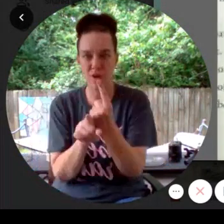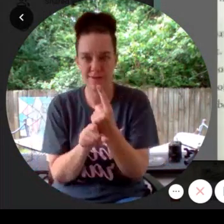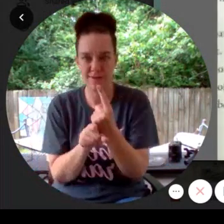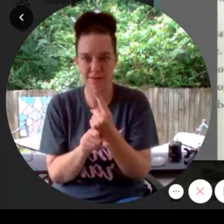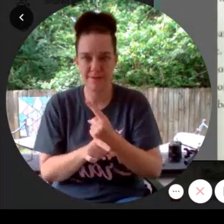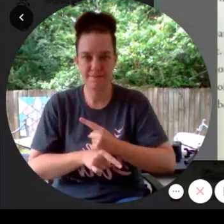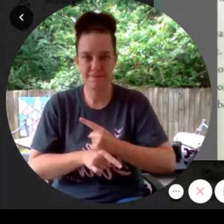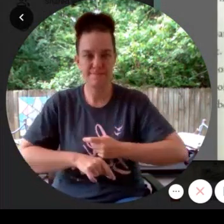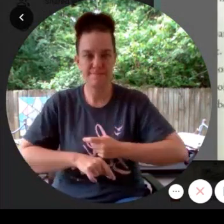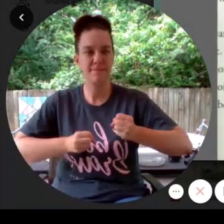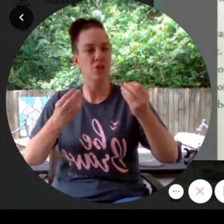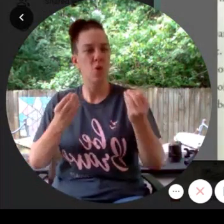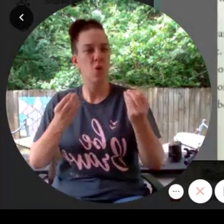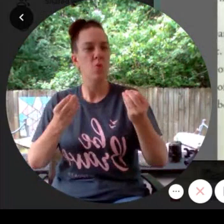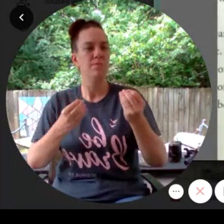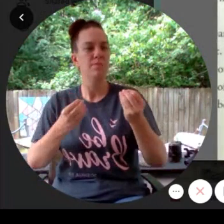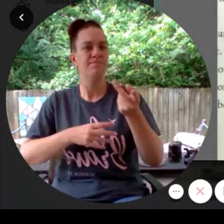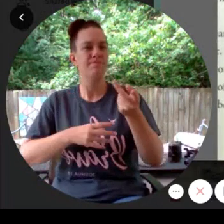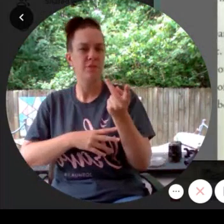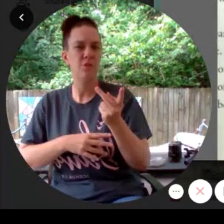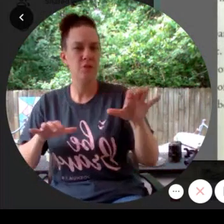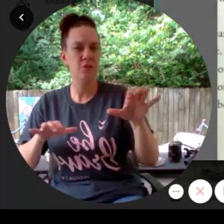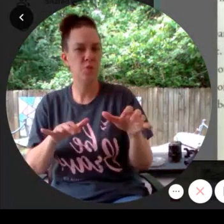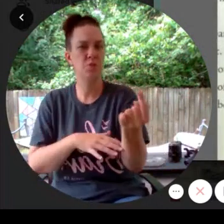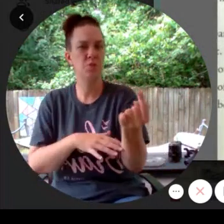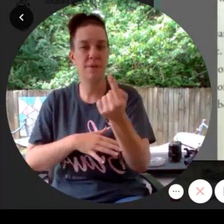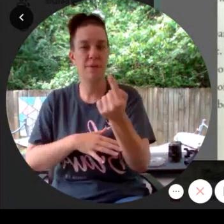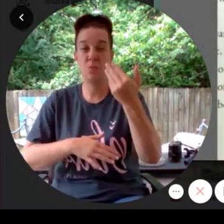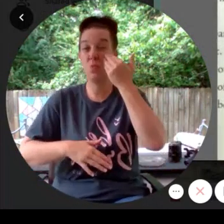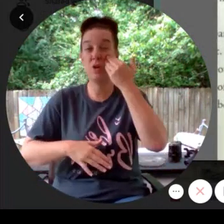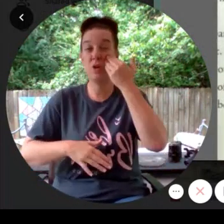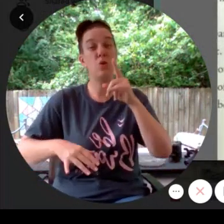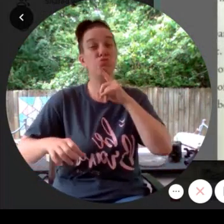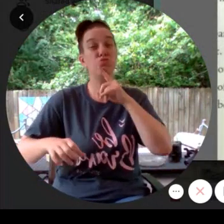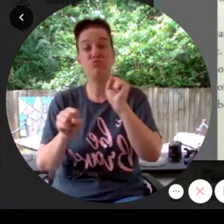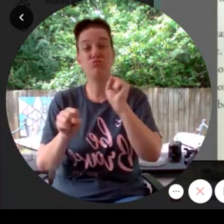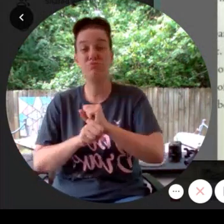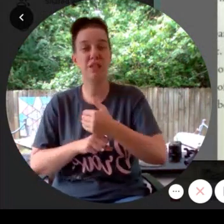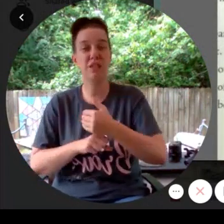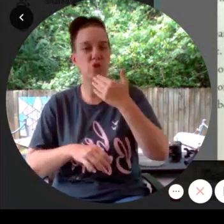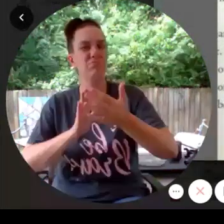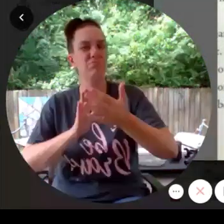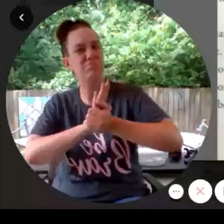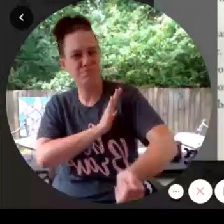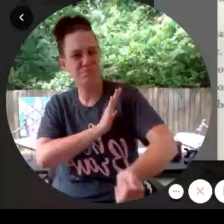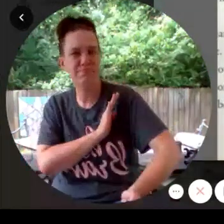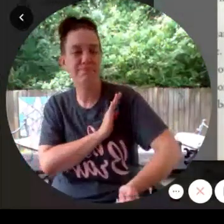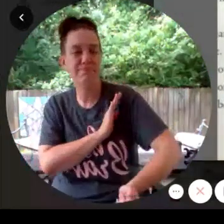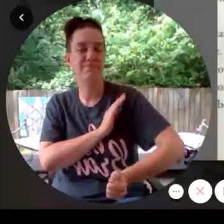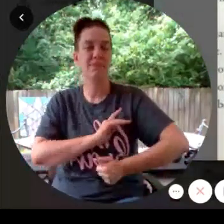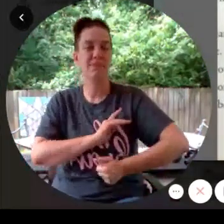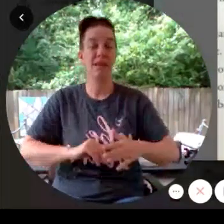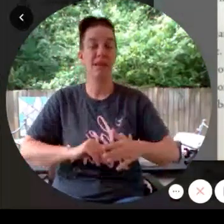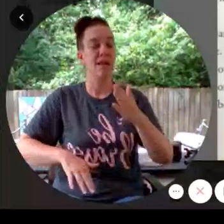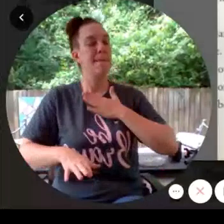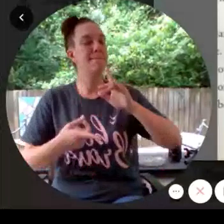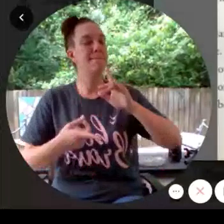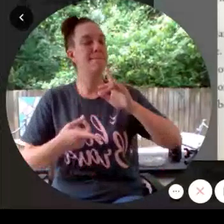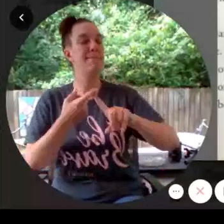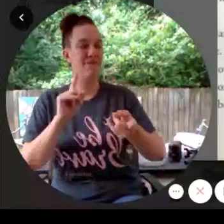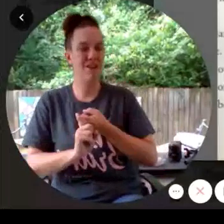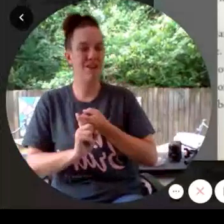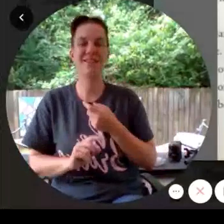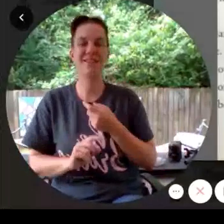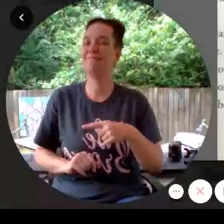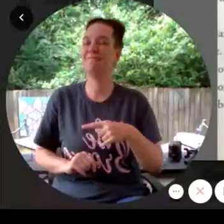So let's do something we know we're good at, said Miles. My friend, I believe